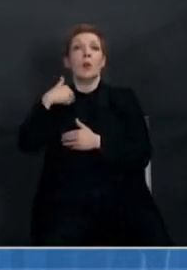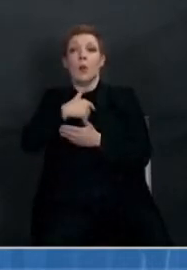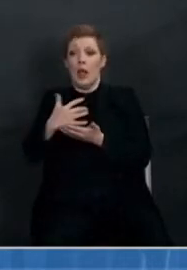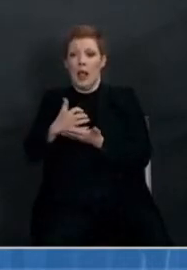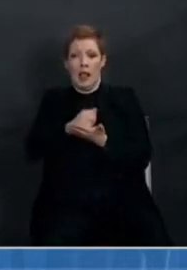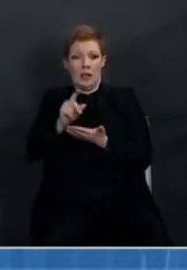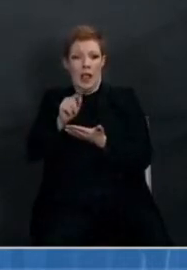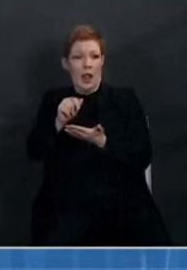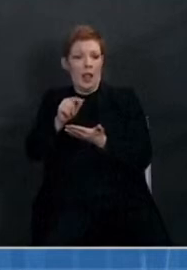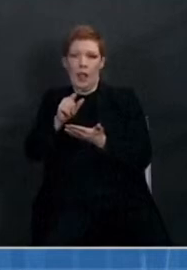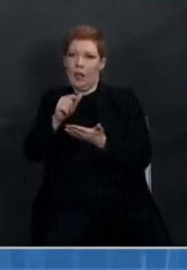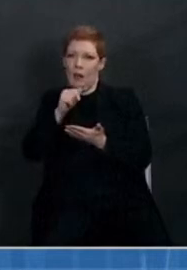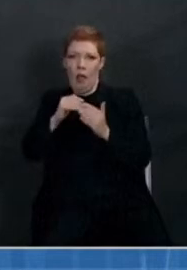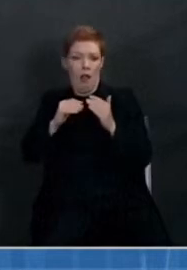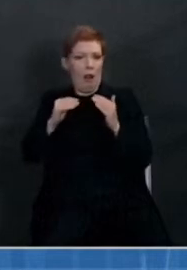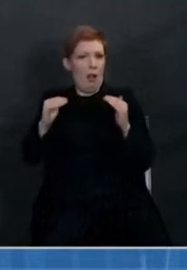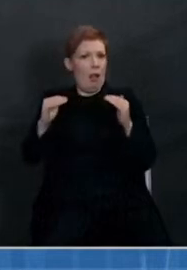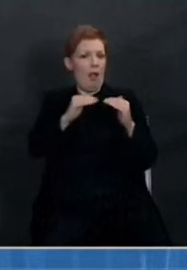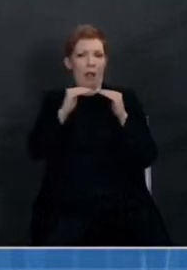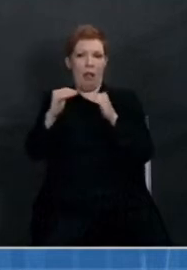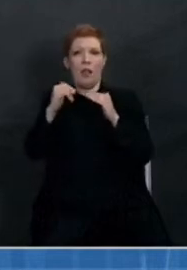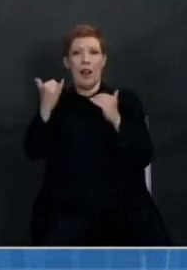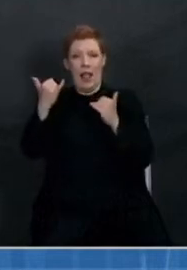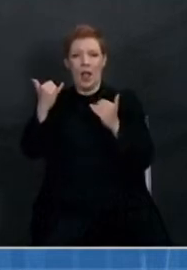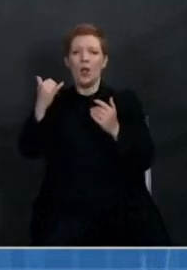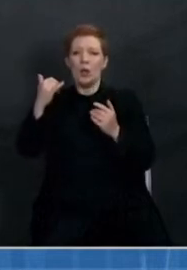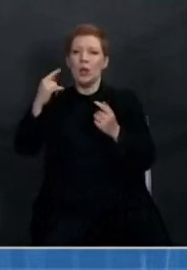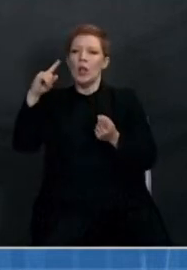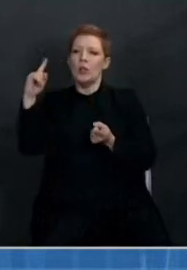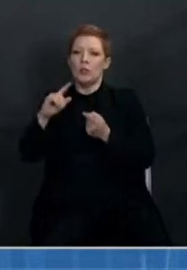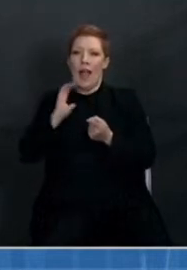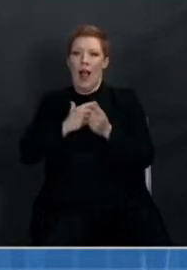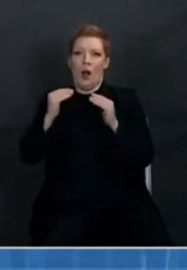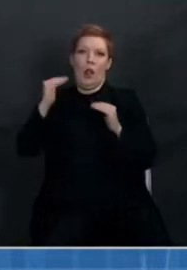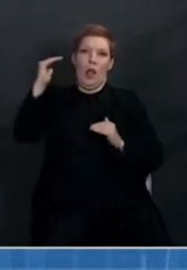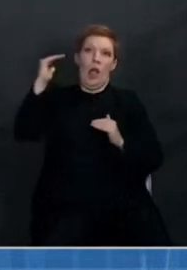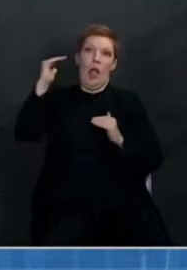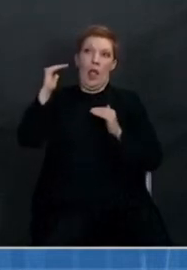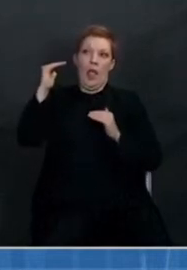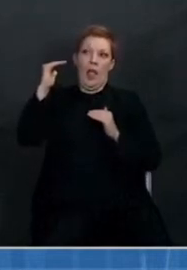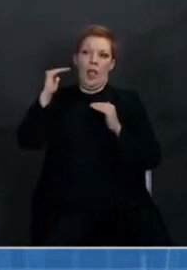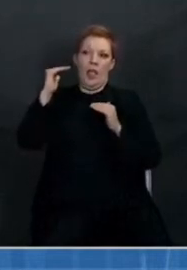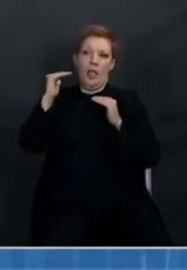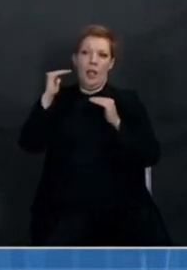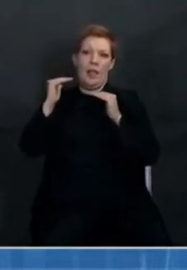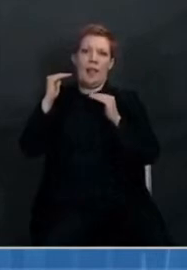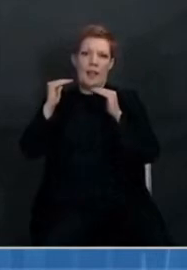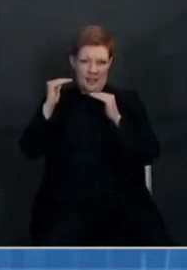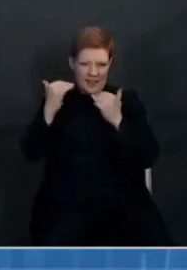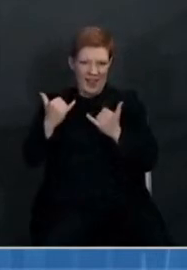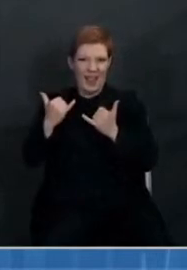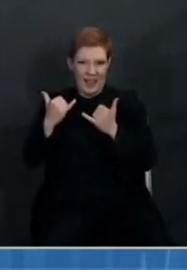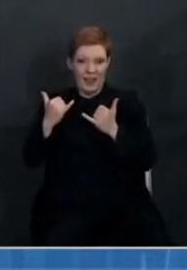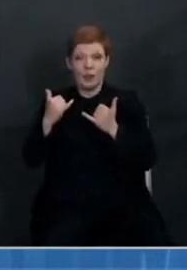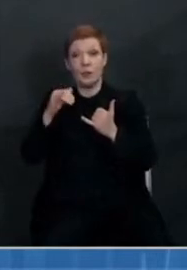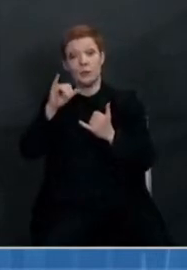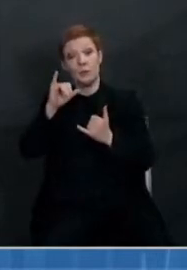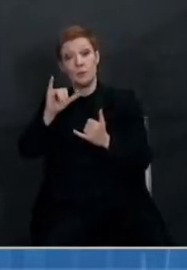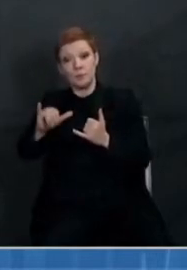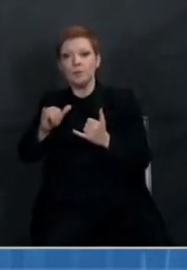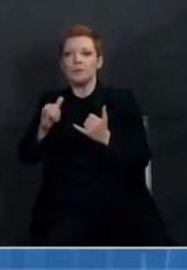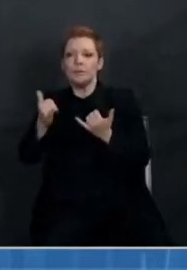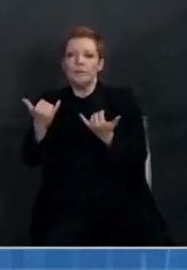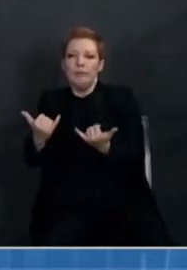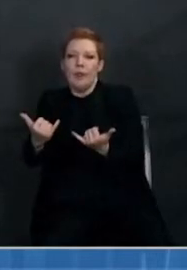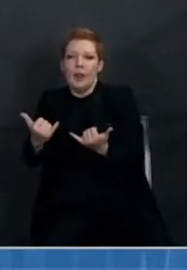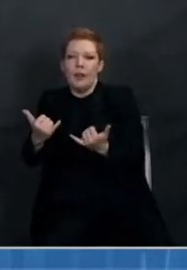of those categories. So we saw that through advocacy, through commitment and a call for emphasis on equity, an improvement in reporting